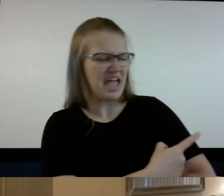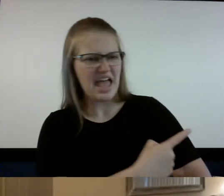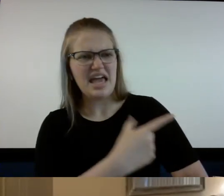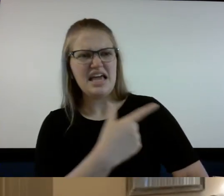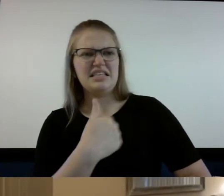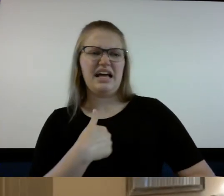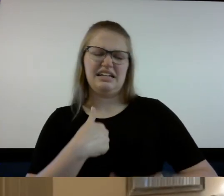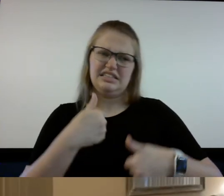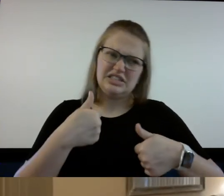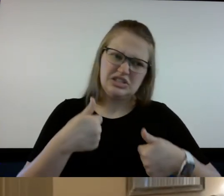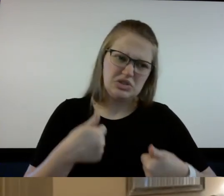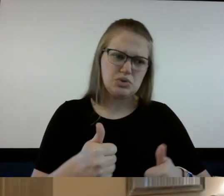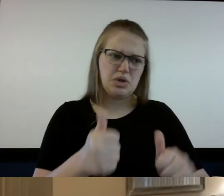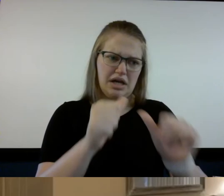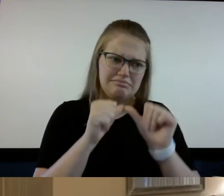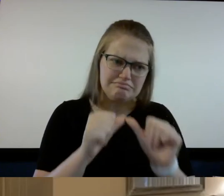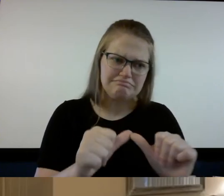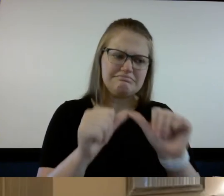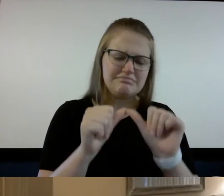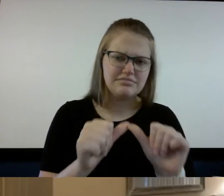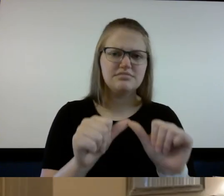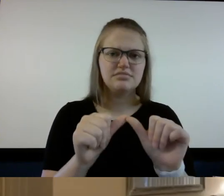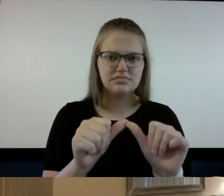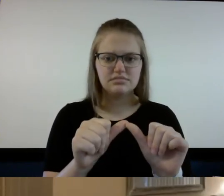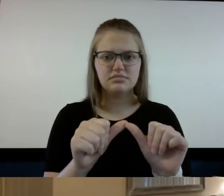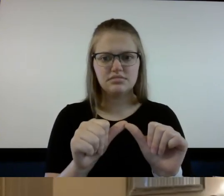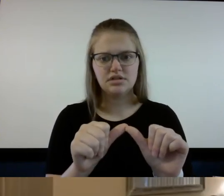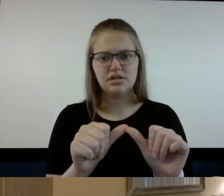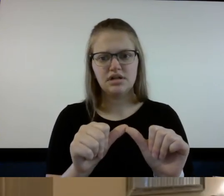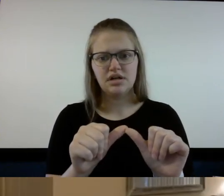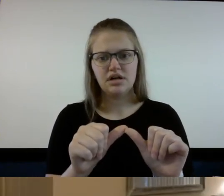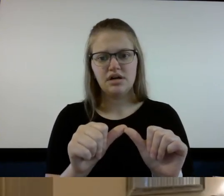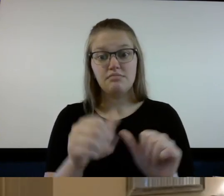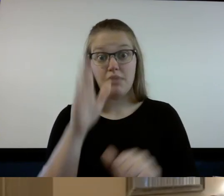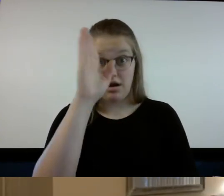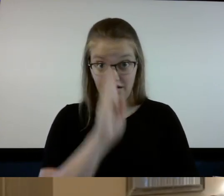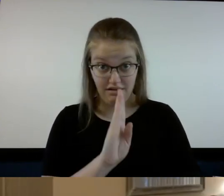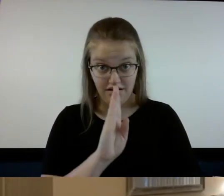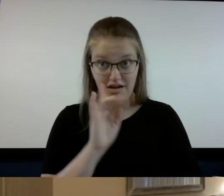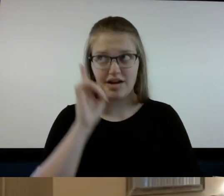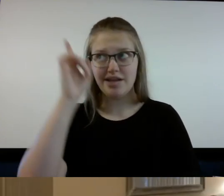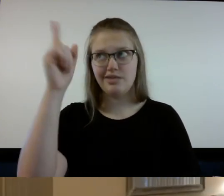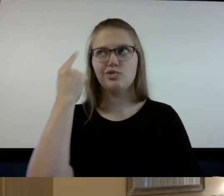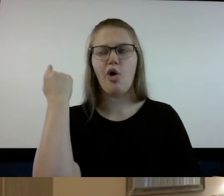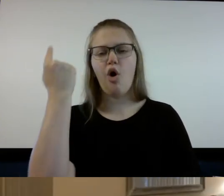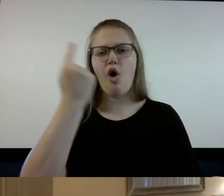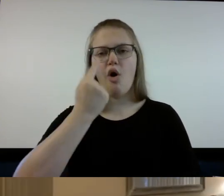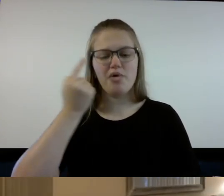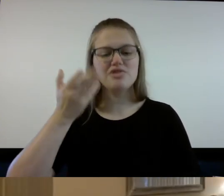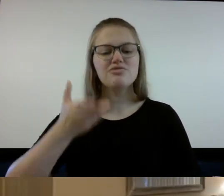to endure but God was always there for me